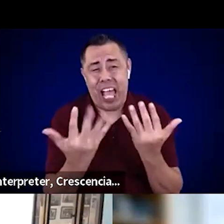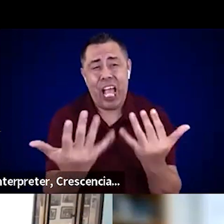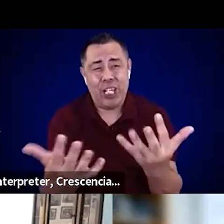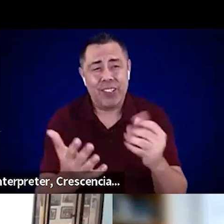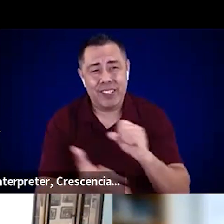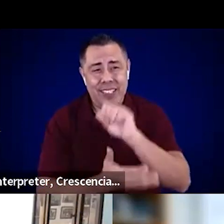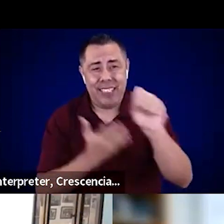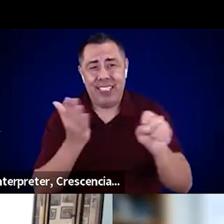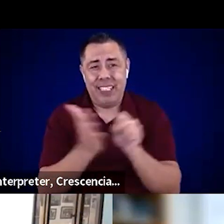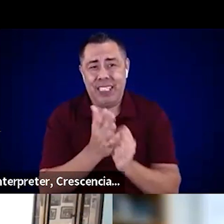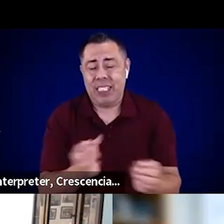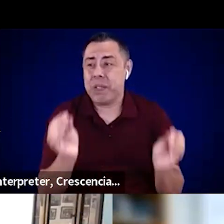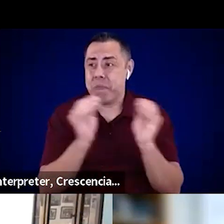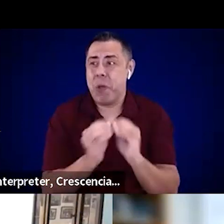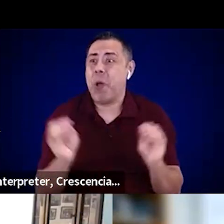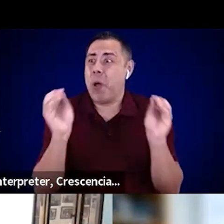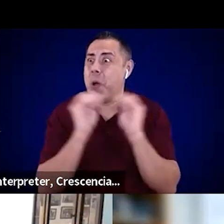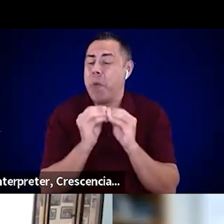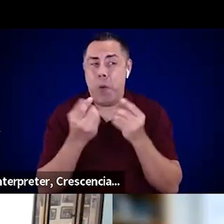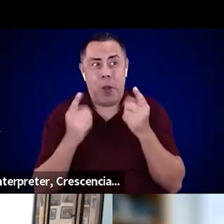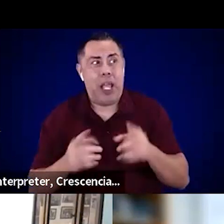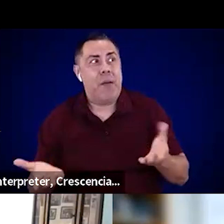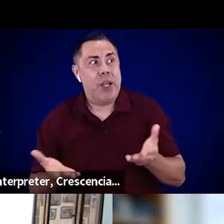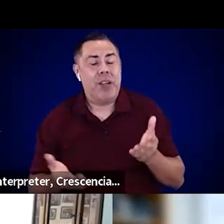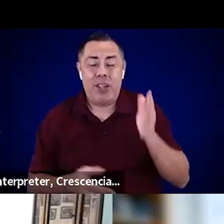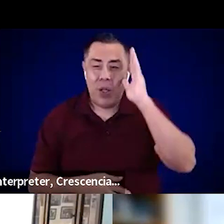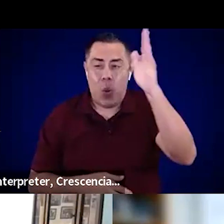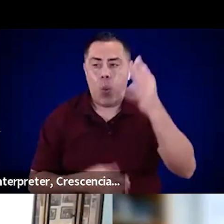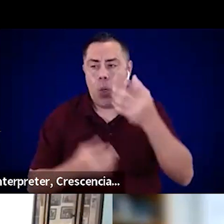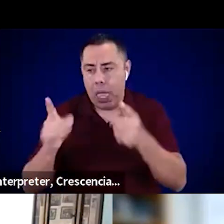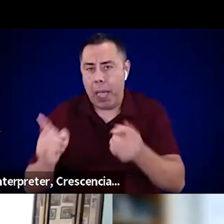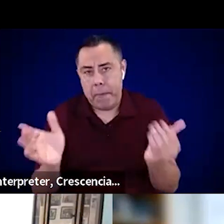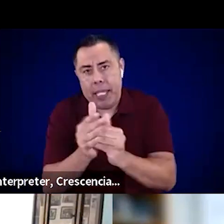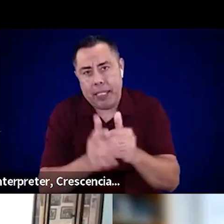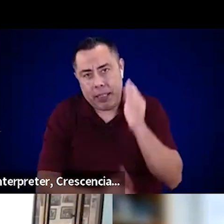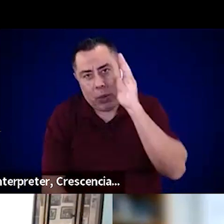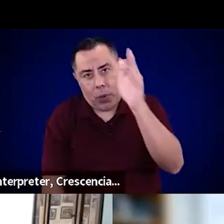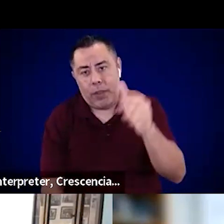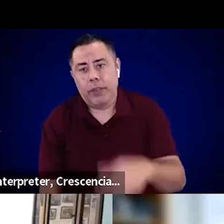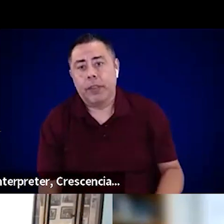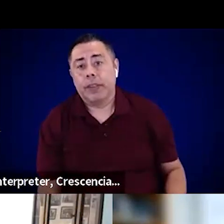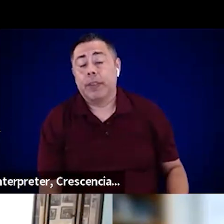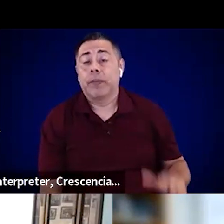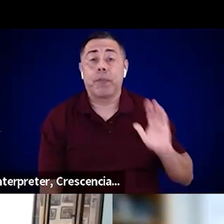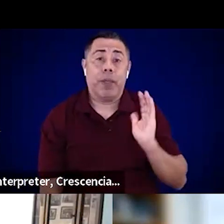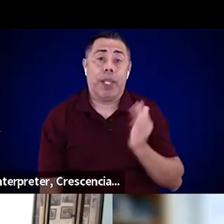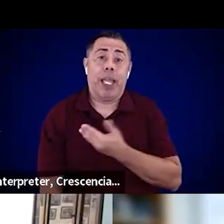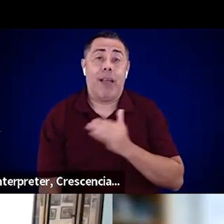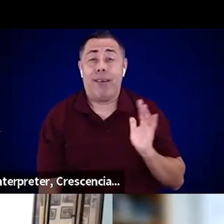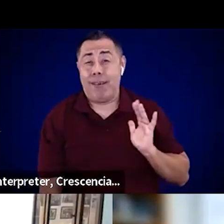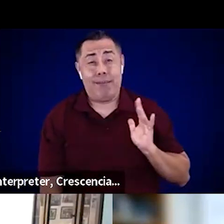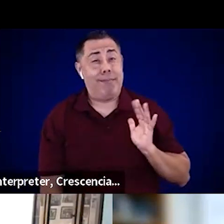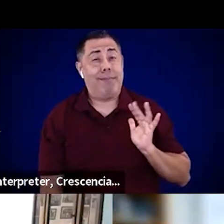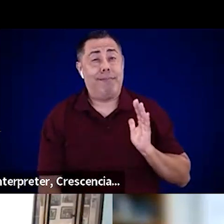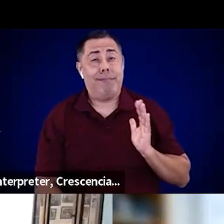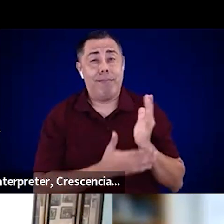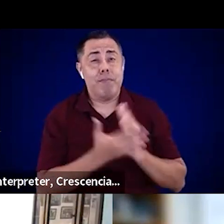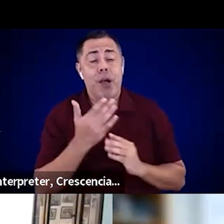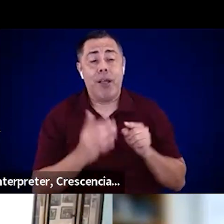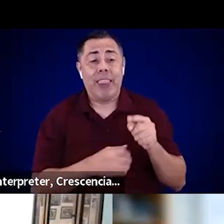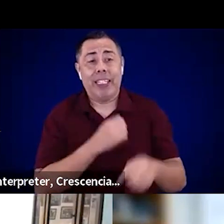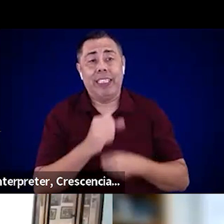happen again. So our real gem this year was developing those resources and